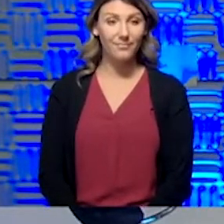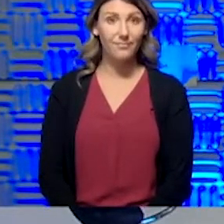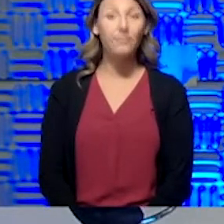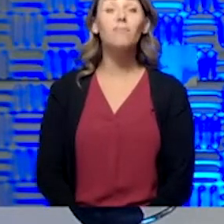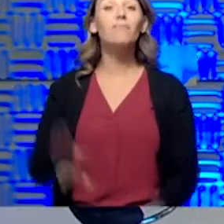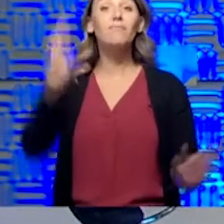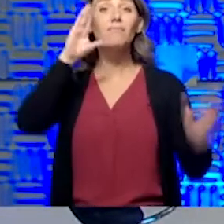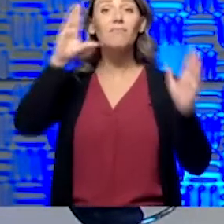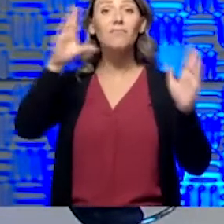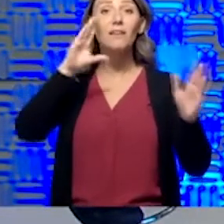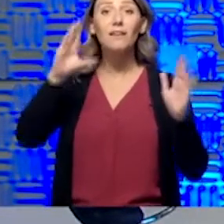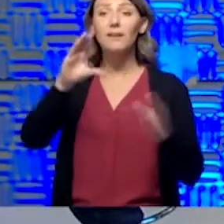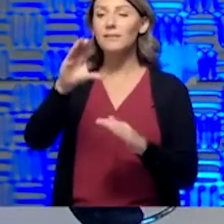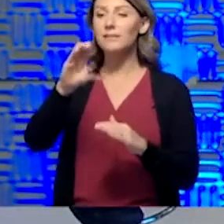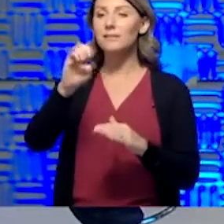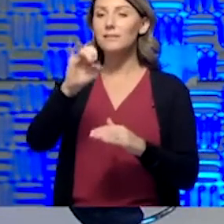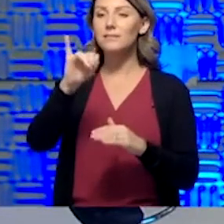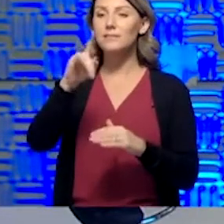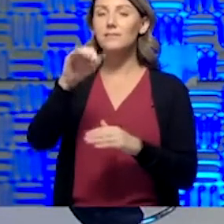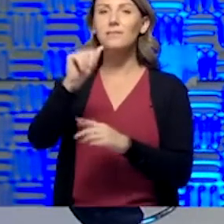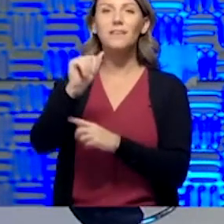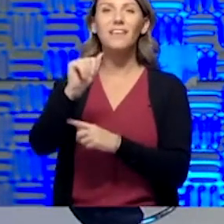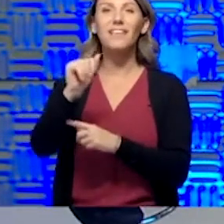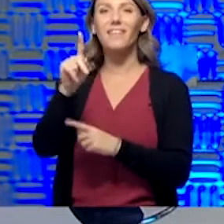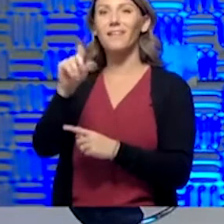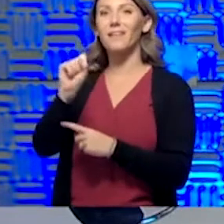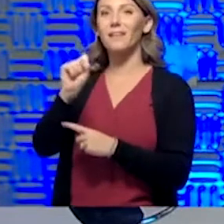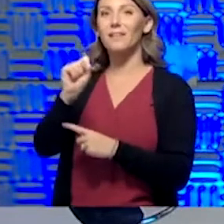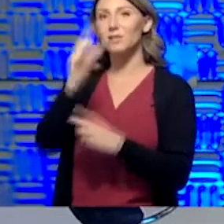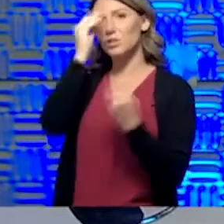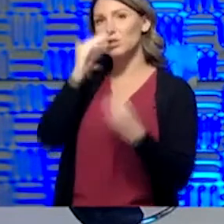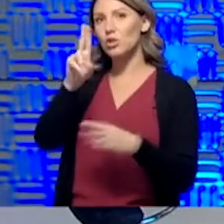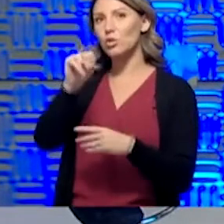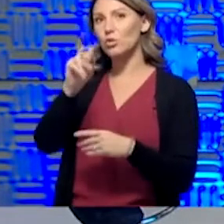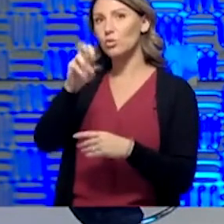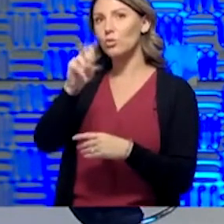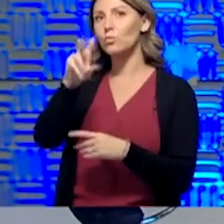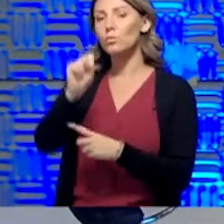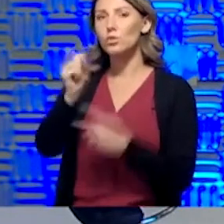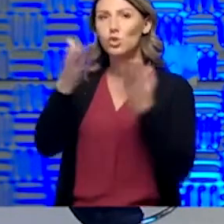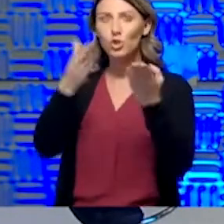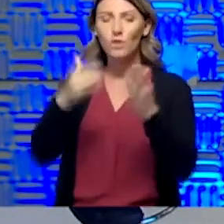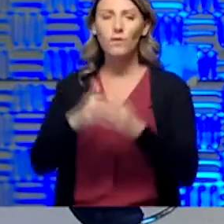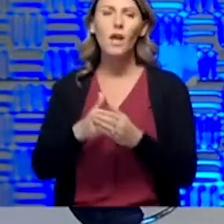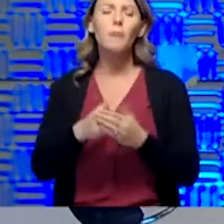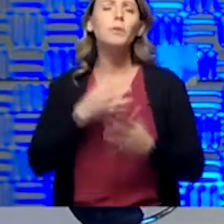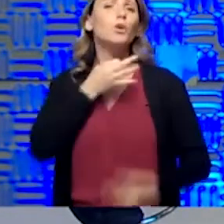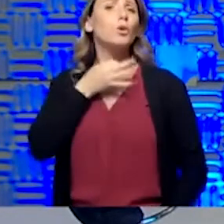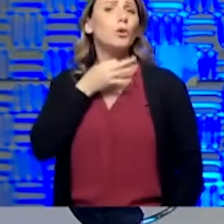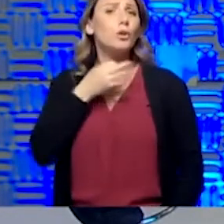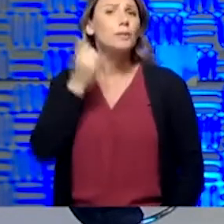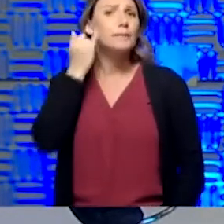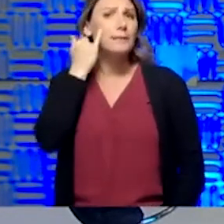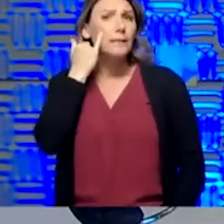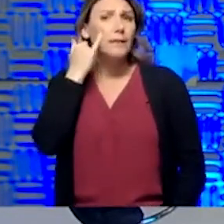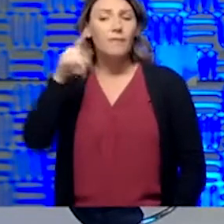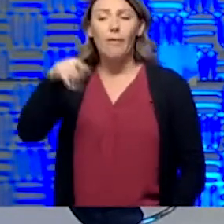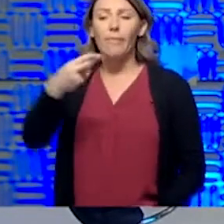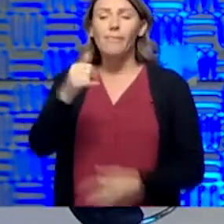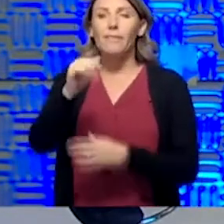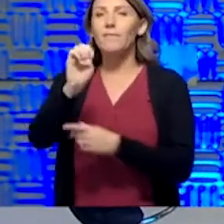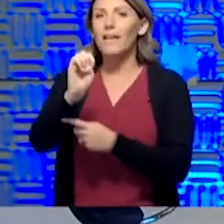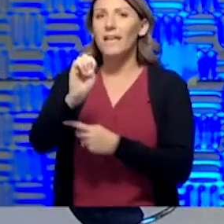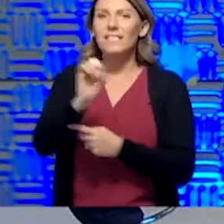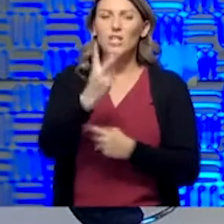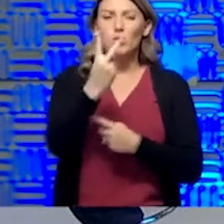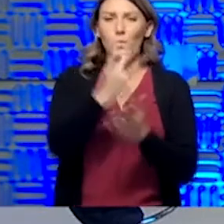Hi, this is Celia with the Kansas News Service. I wonder whether the phase-in, the two-week periods for the phase